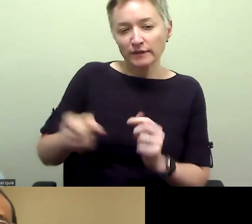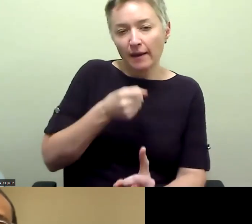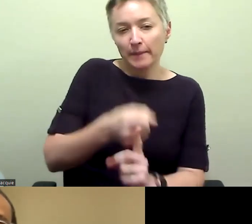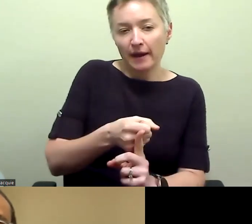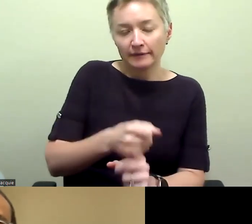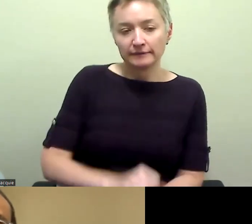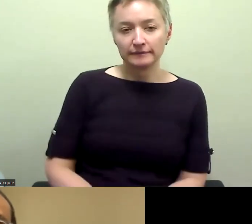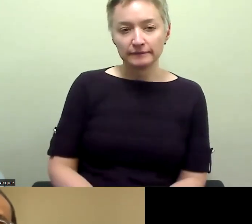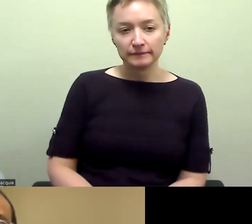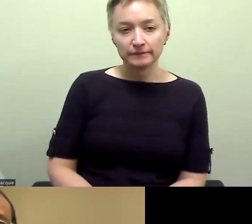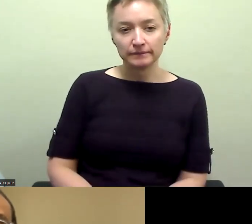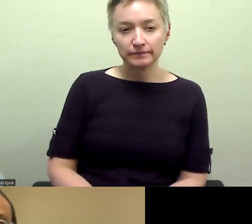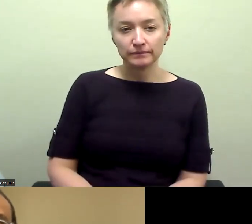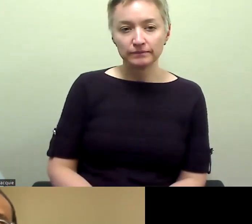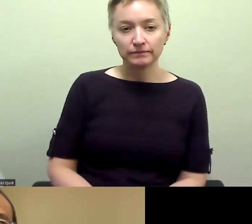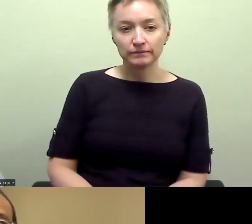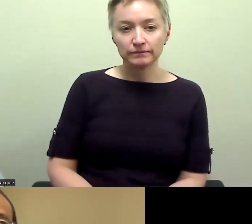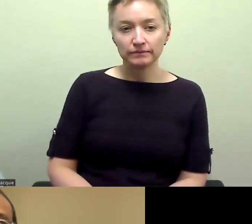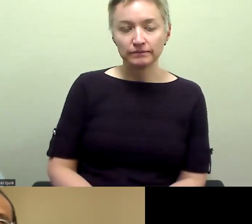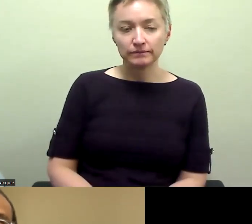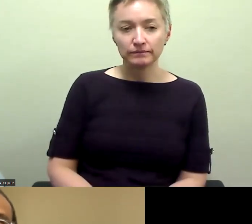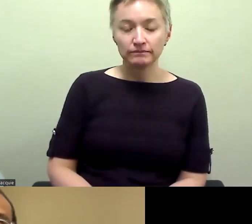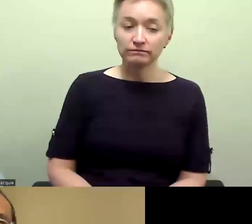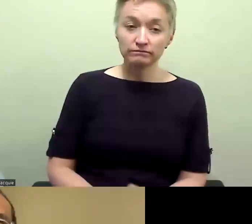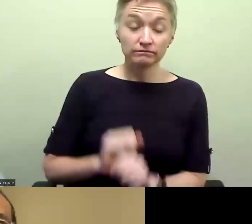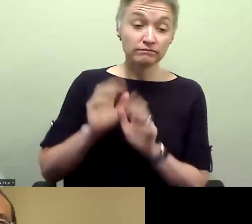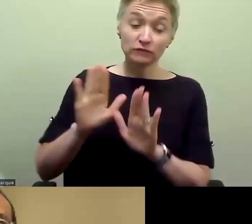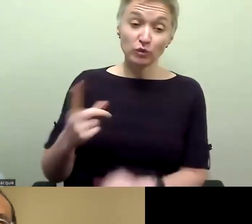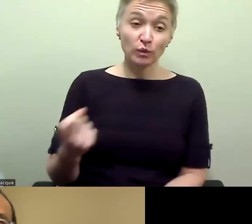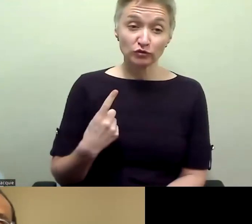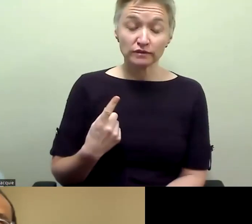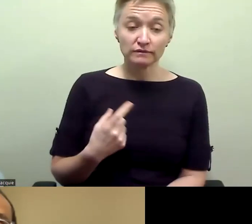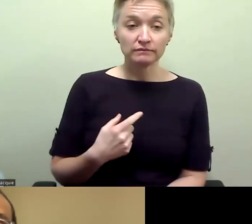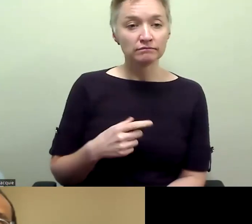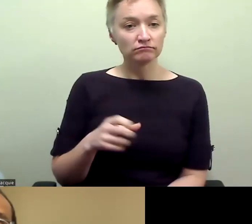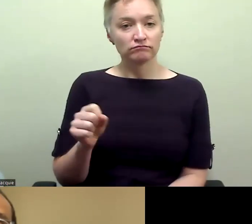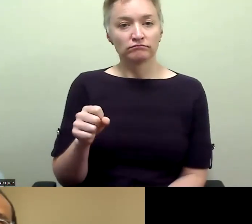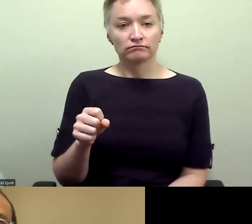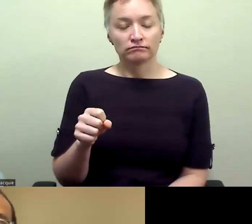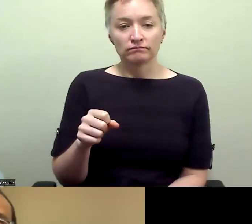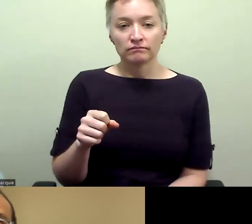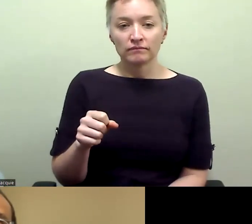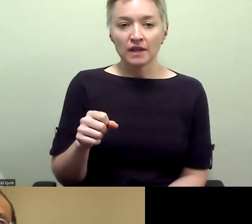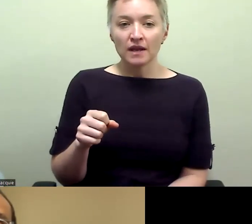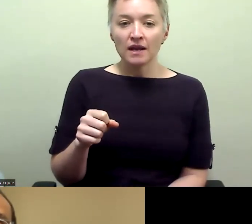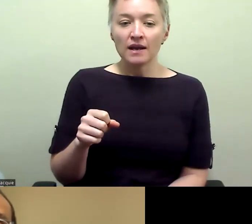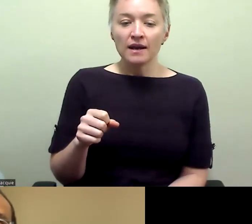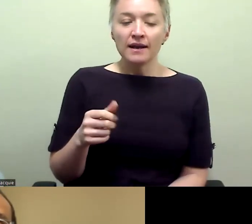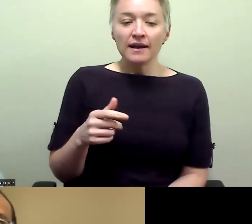That's a great question. Um, I think that there, there definitely was a lot of discussion